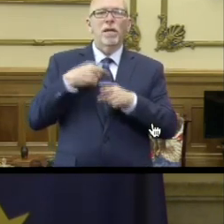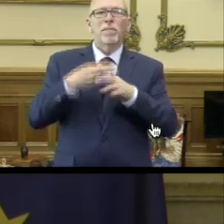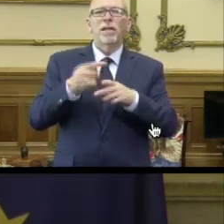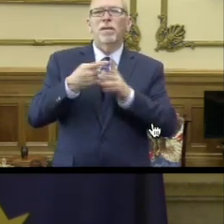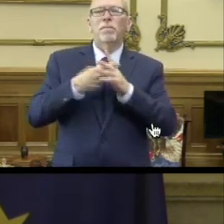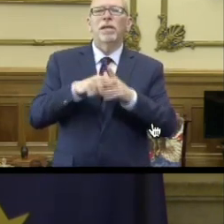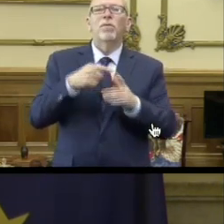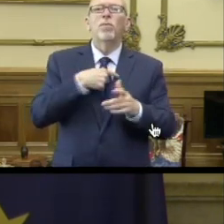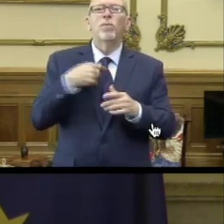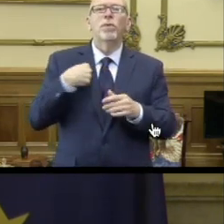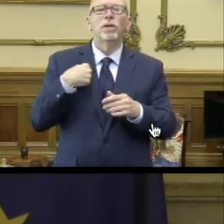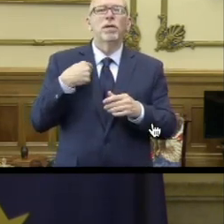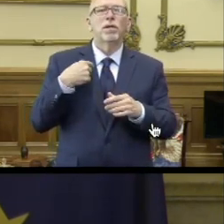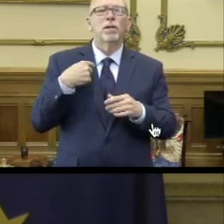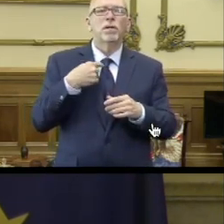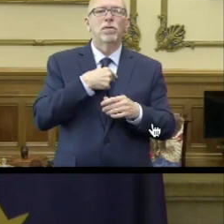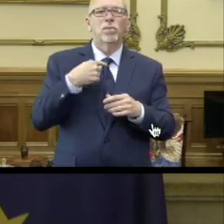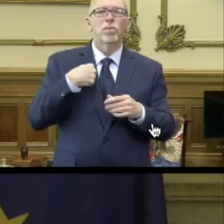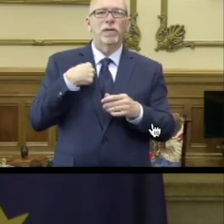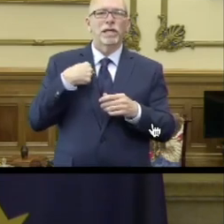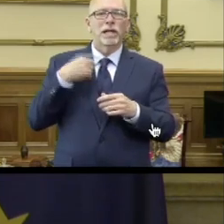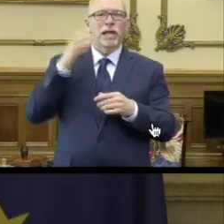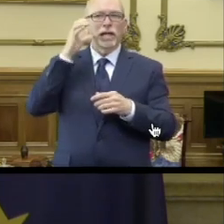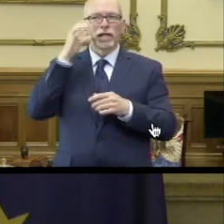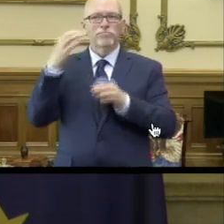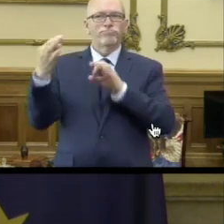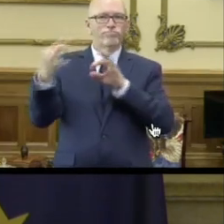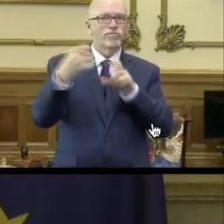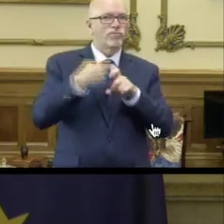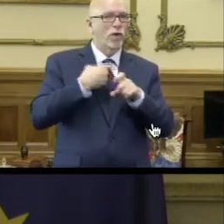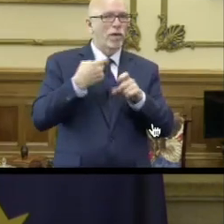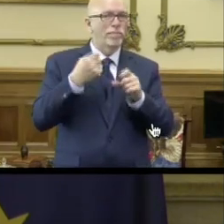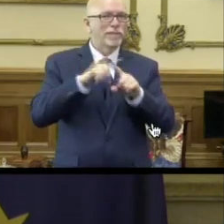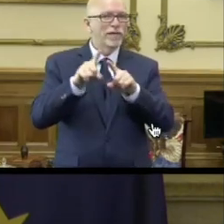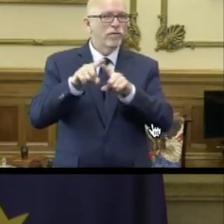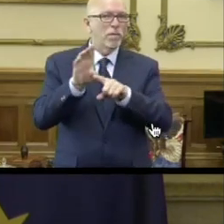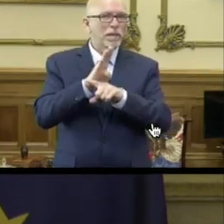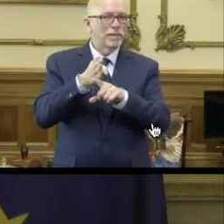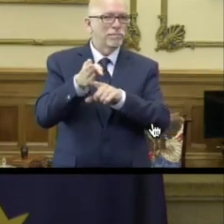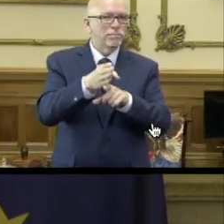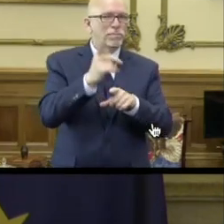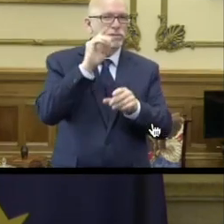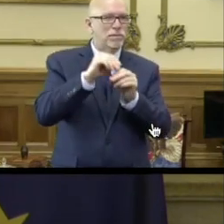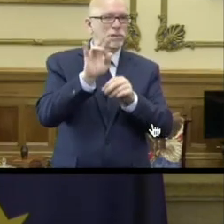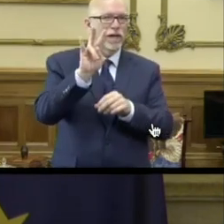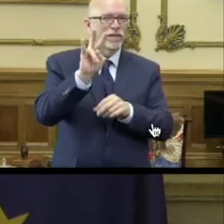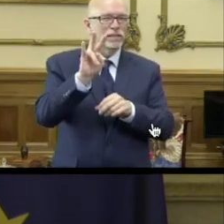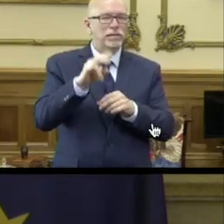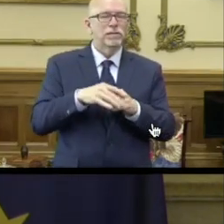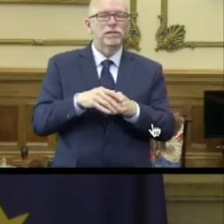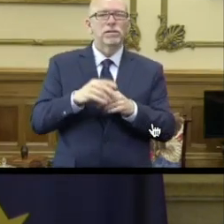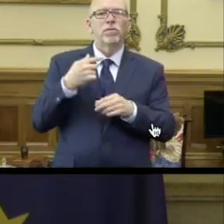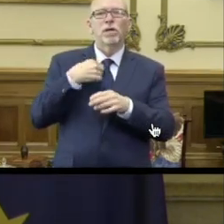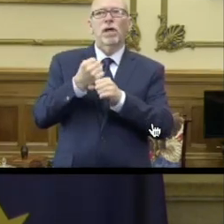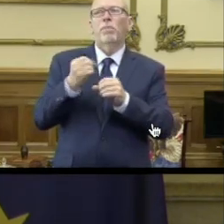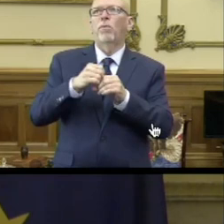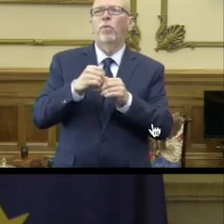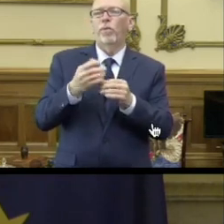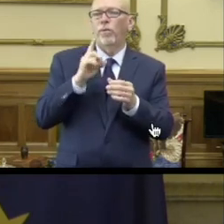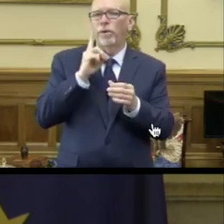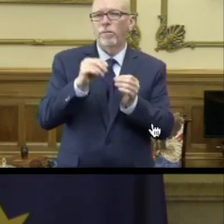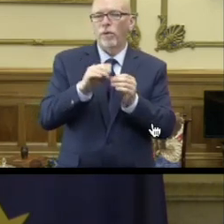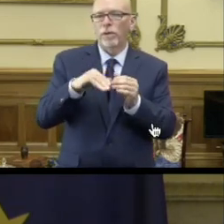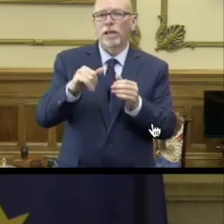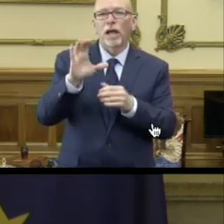the outset, we solicited information and input from various sectors. I think there were 17 at the outset. We received more than that.